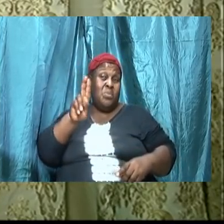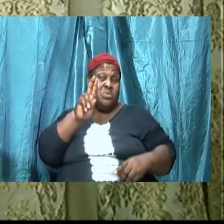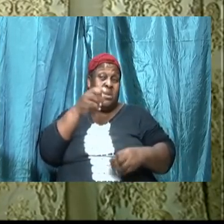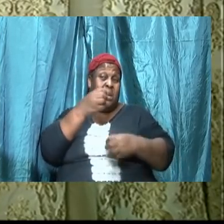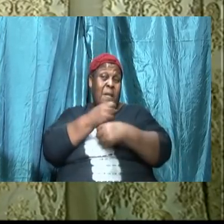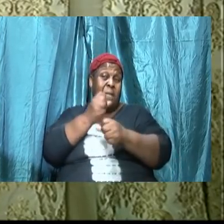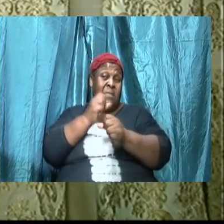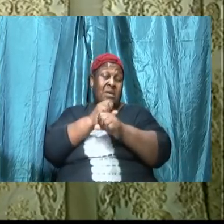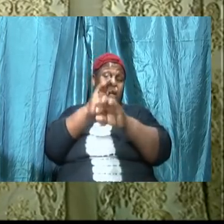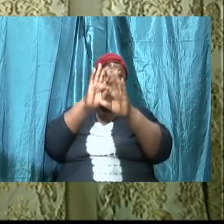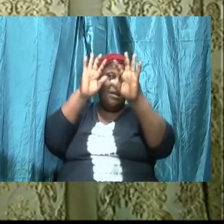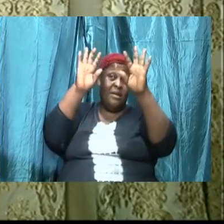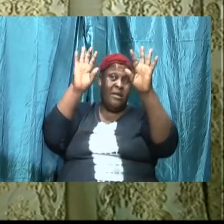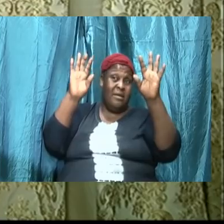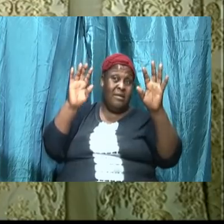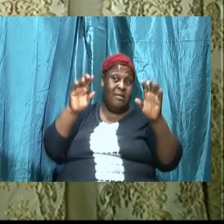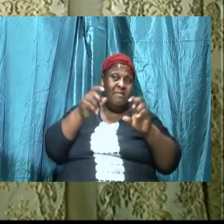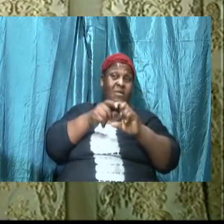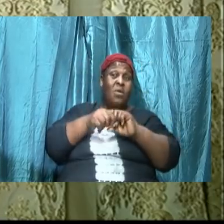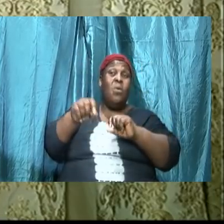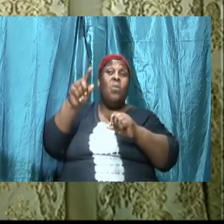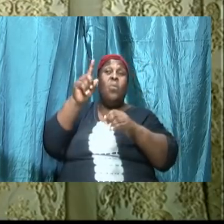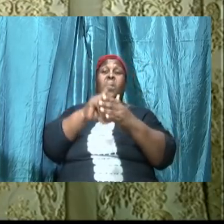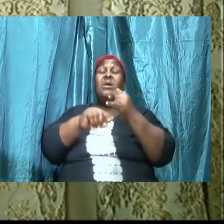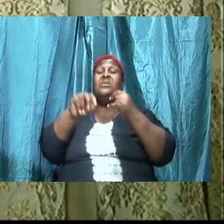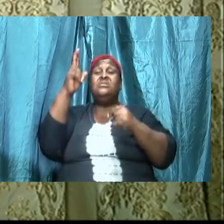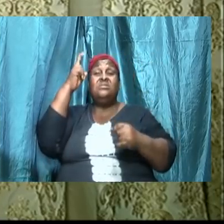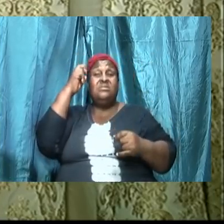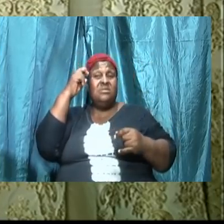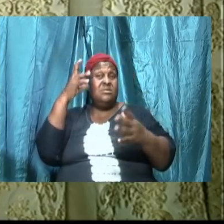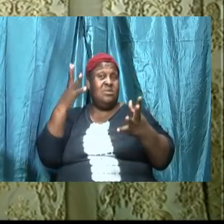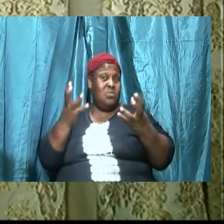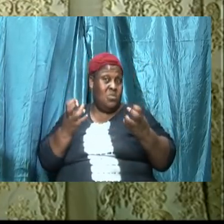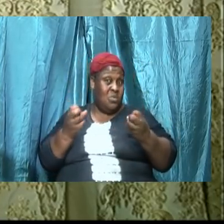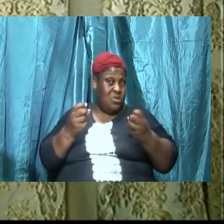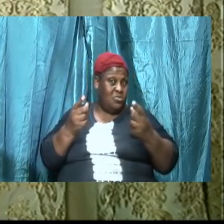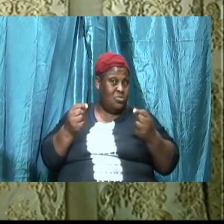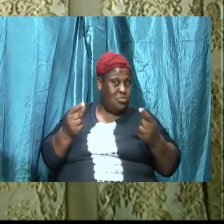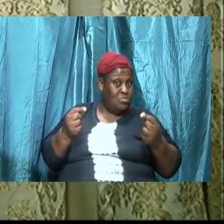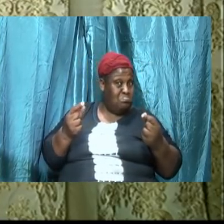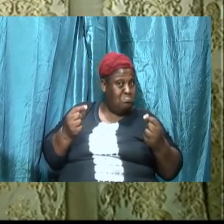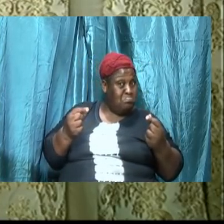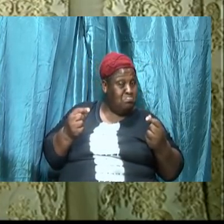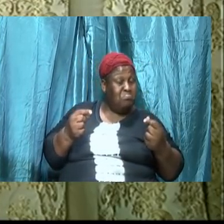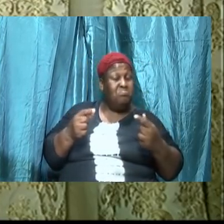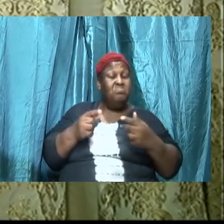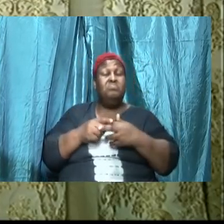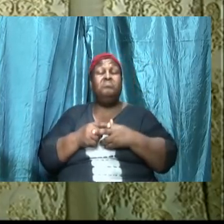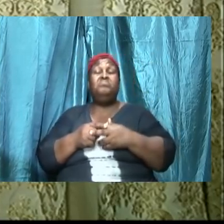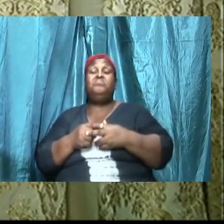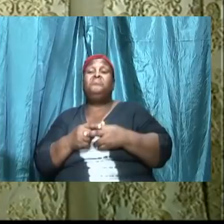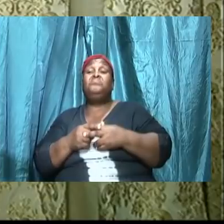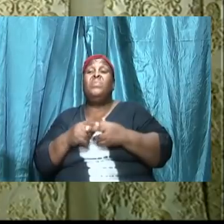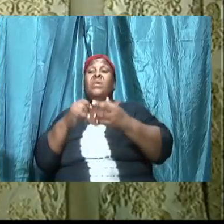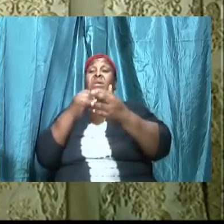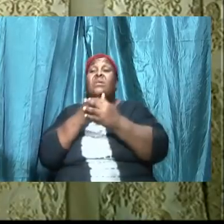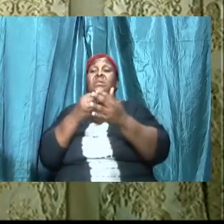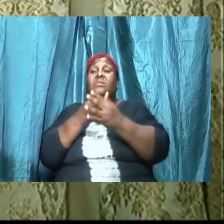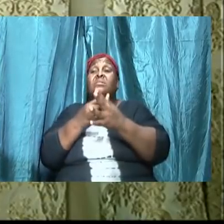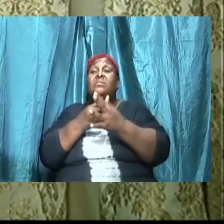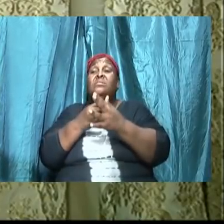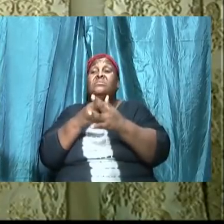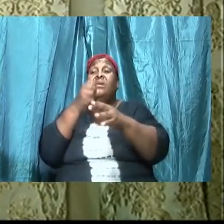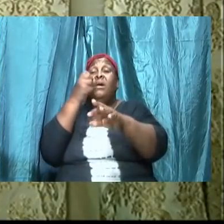of us have fallen pray because for whatever reason we have seeded ground to the extent that it is the hardest